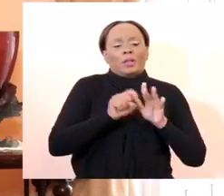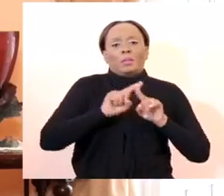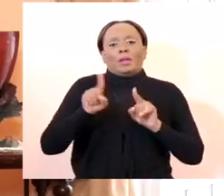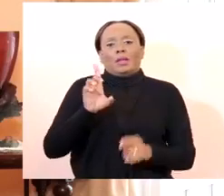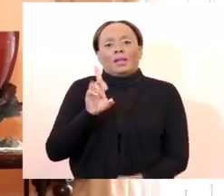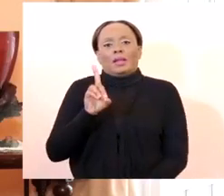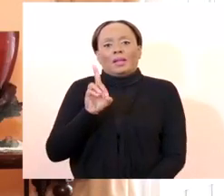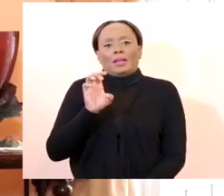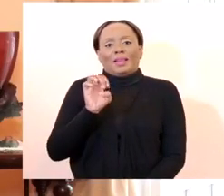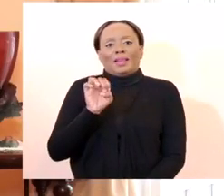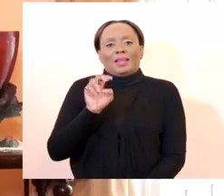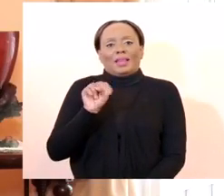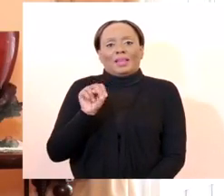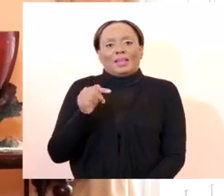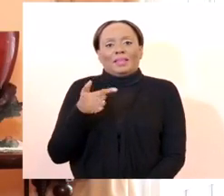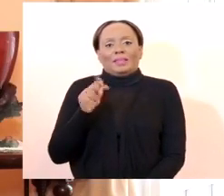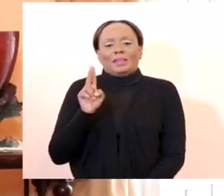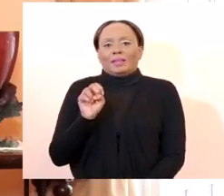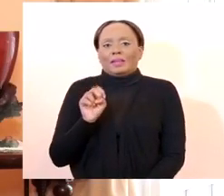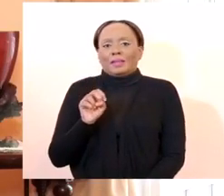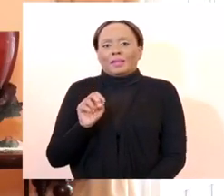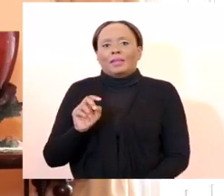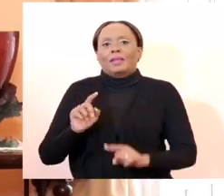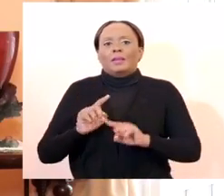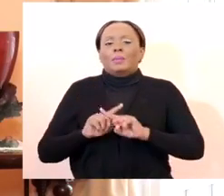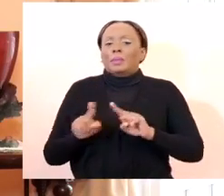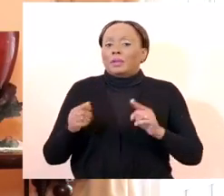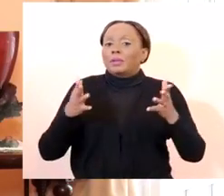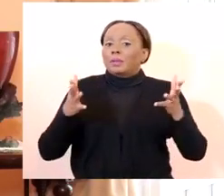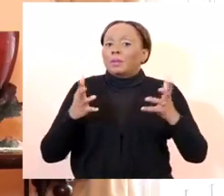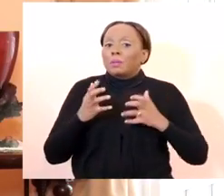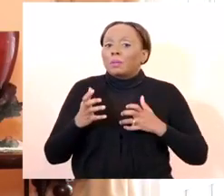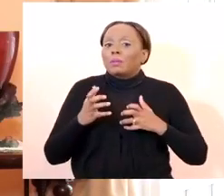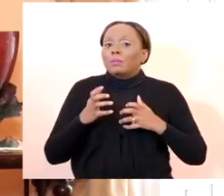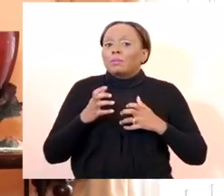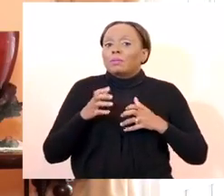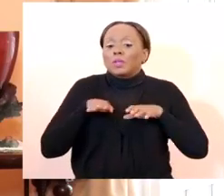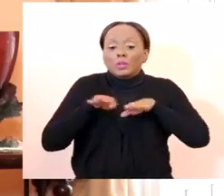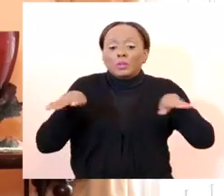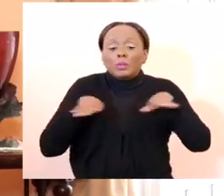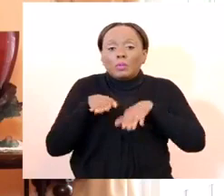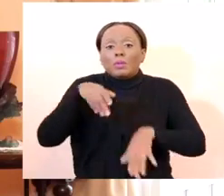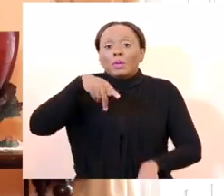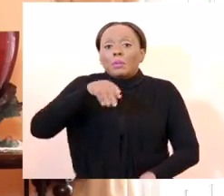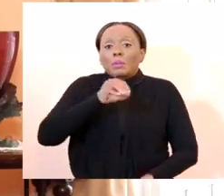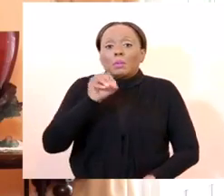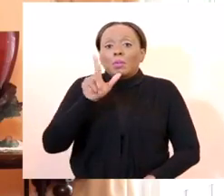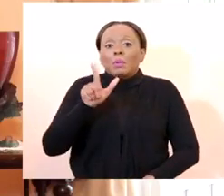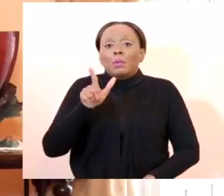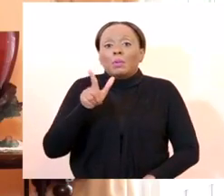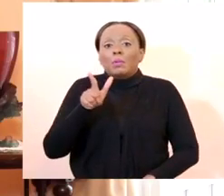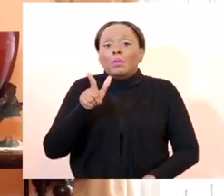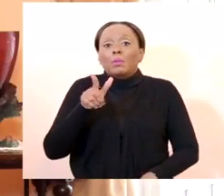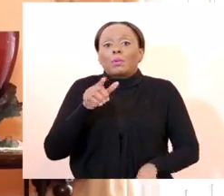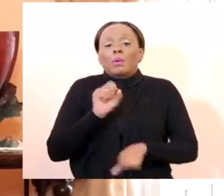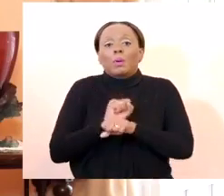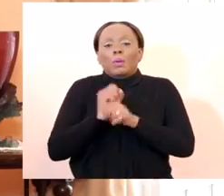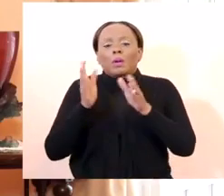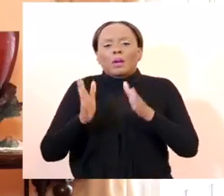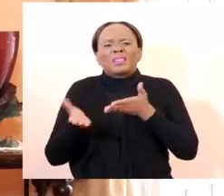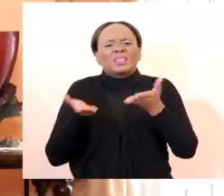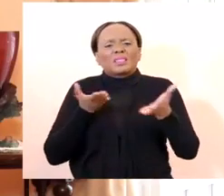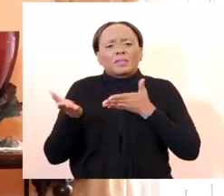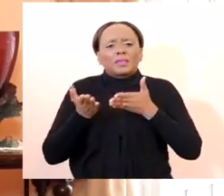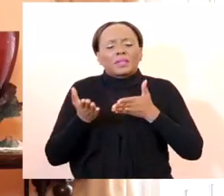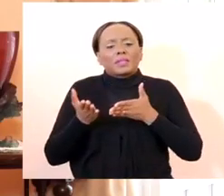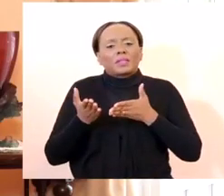swimming pool services so that those swimming pools can be kept clean and are not allowed to stagnate over the next two periods. I